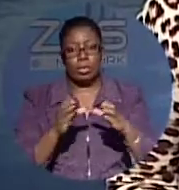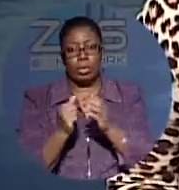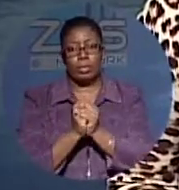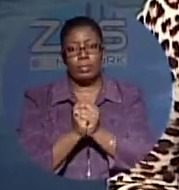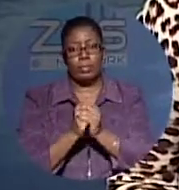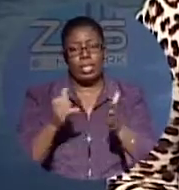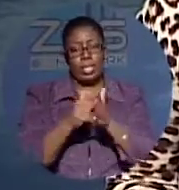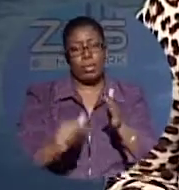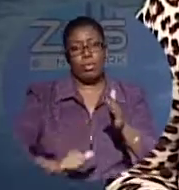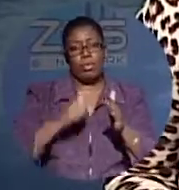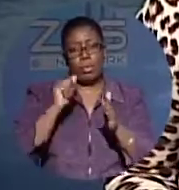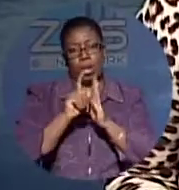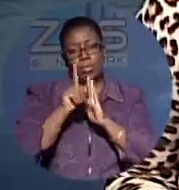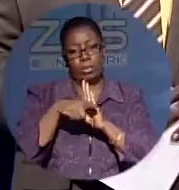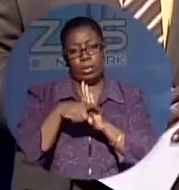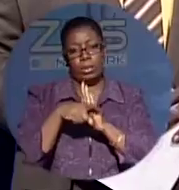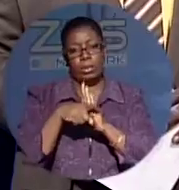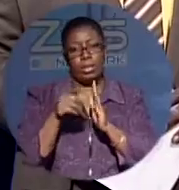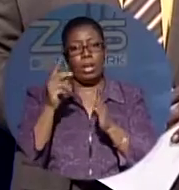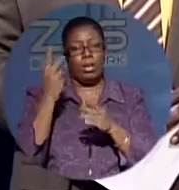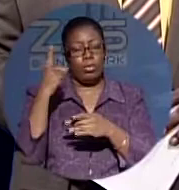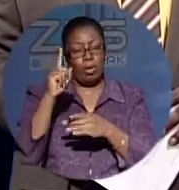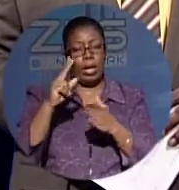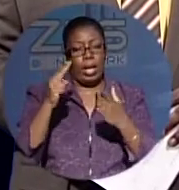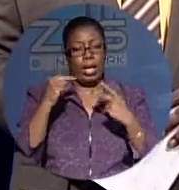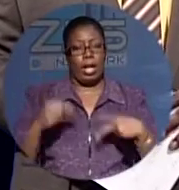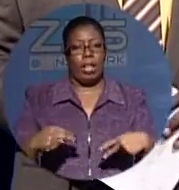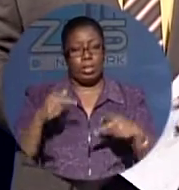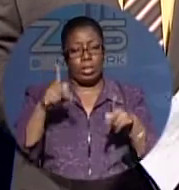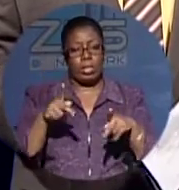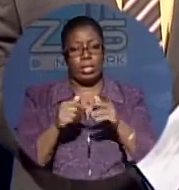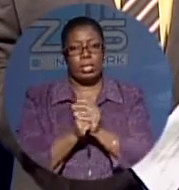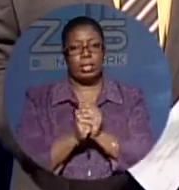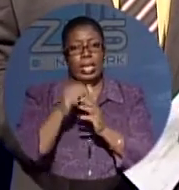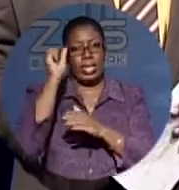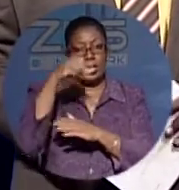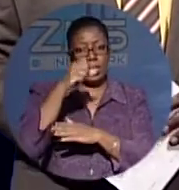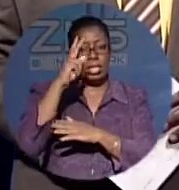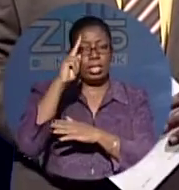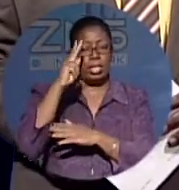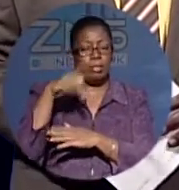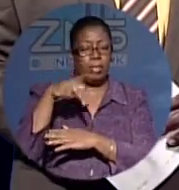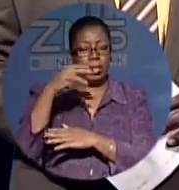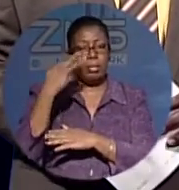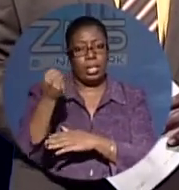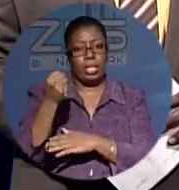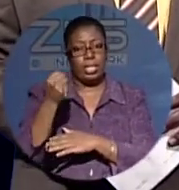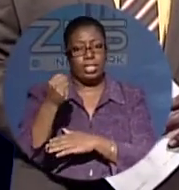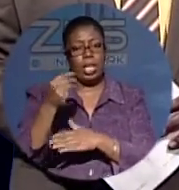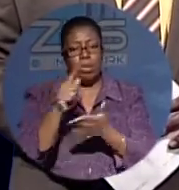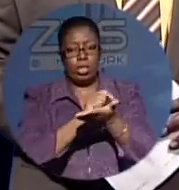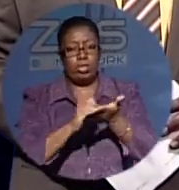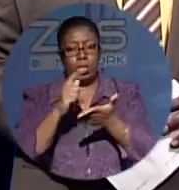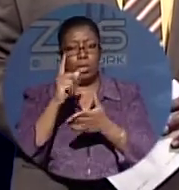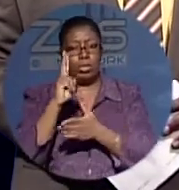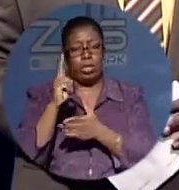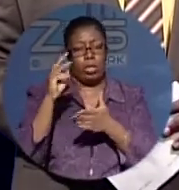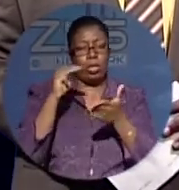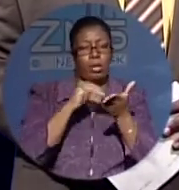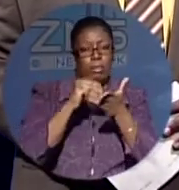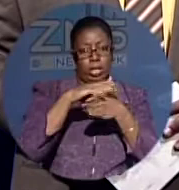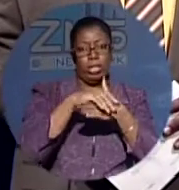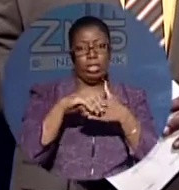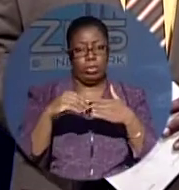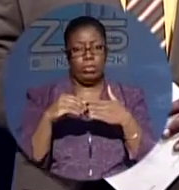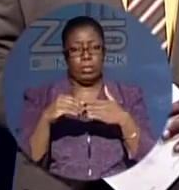moment for health officials in particular. You imagine correctly, Shanique. PMH has treated well over 2 million patients in its emergency care